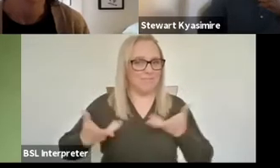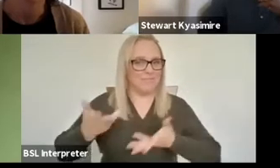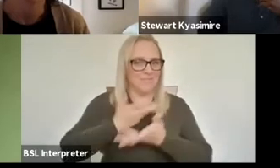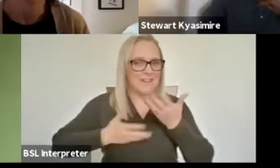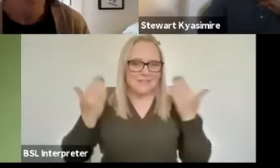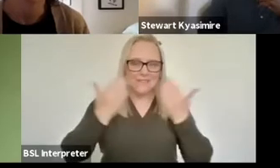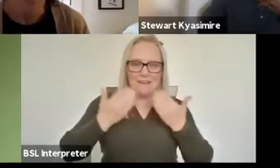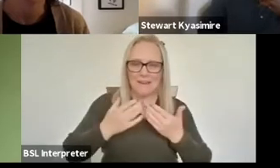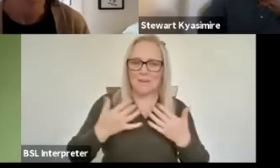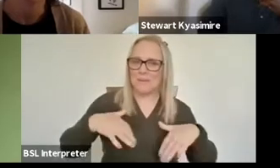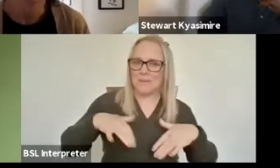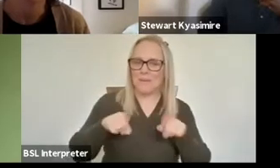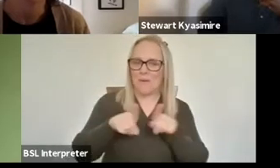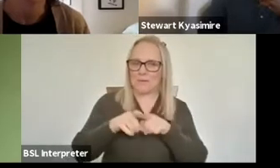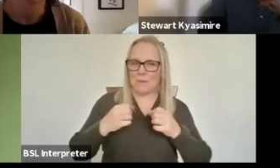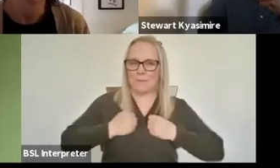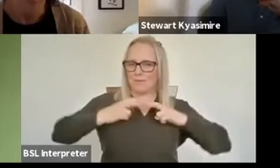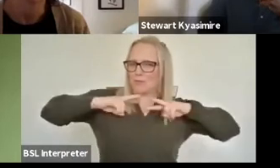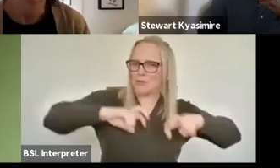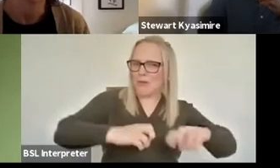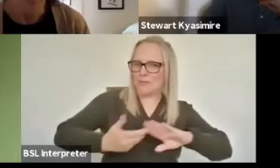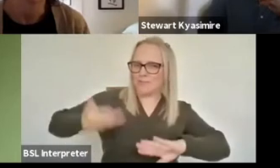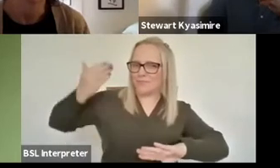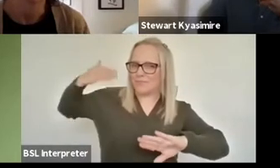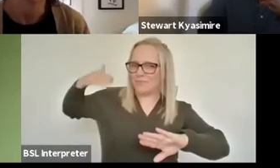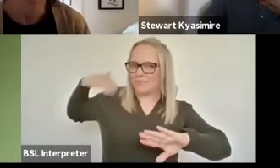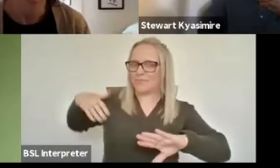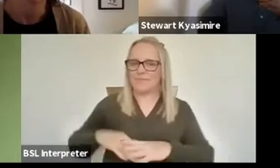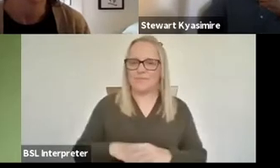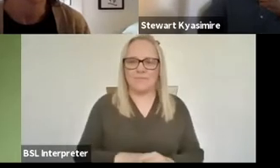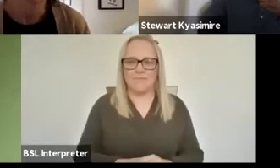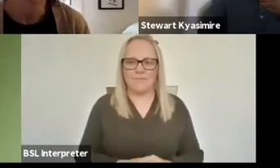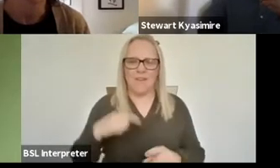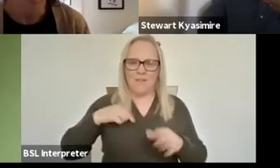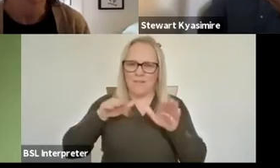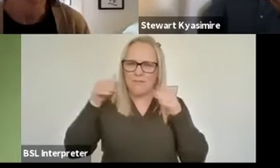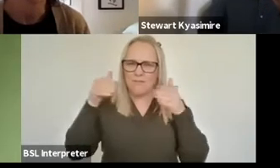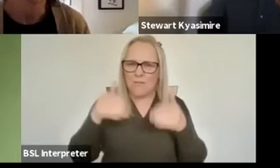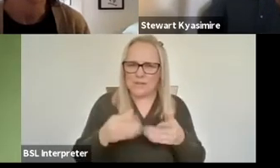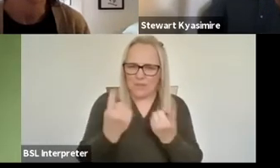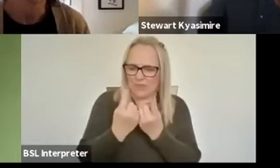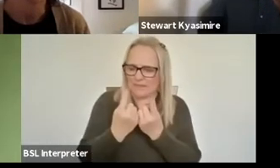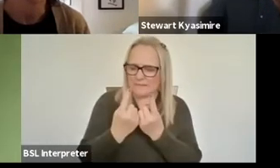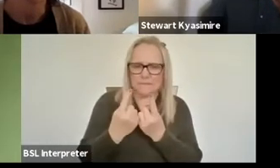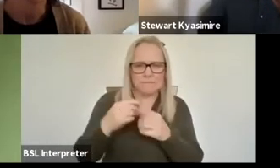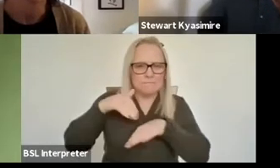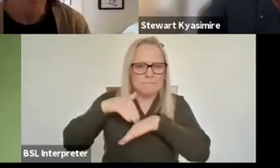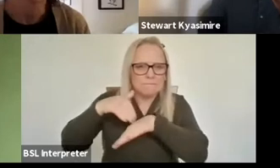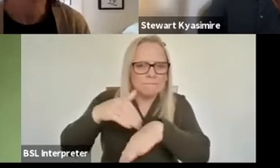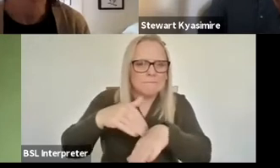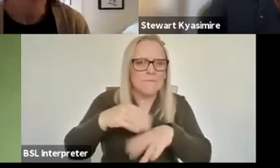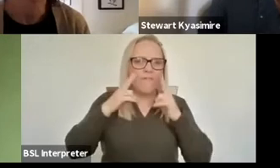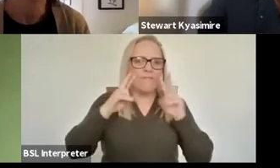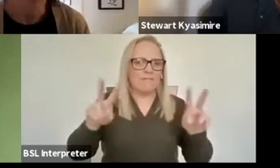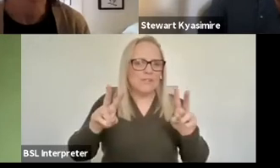other research I've done in the past looking at the kind of the inhibitors I suppose, particularly for visual art in relation to